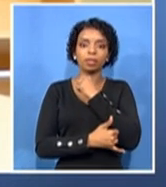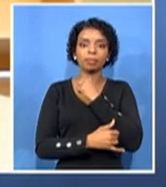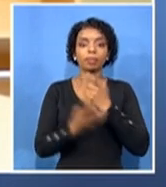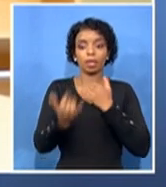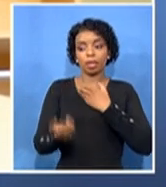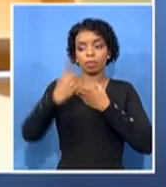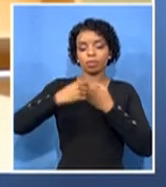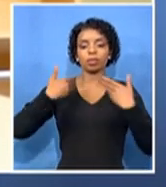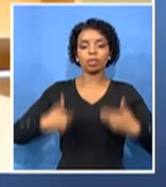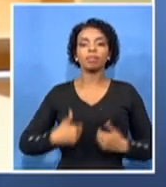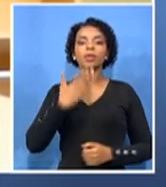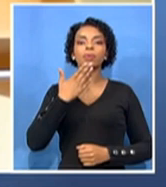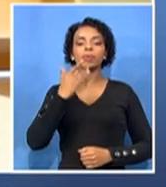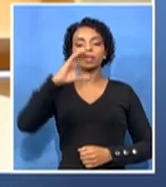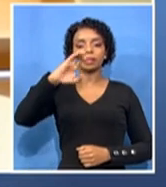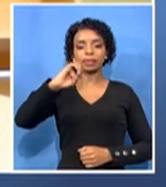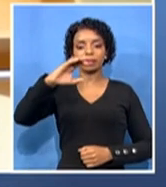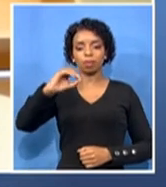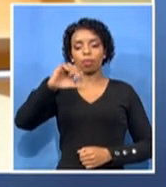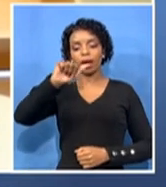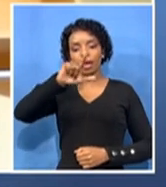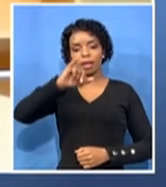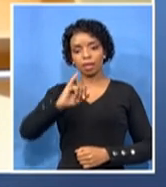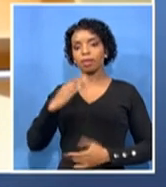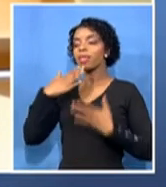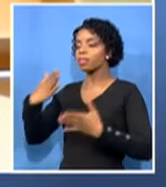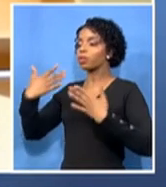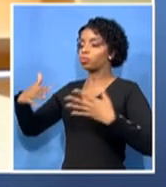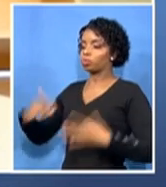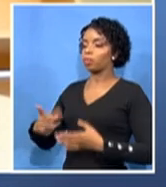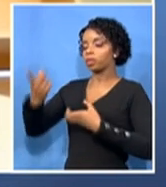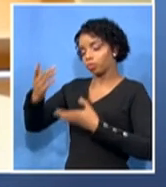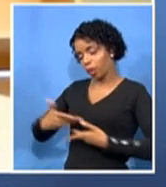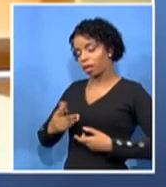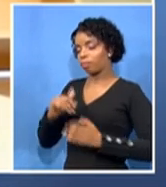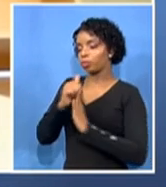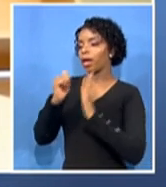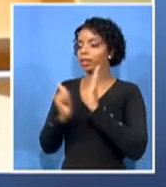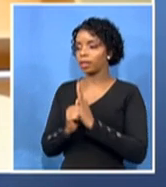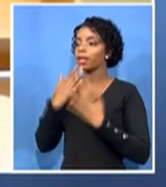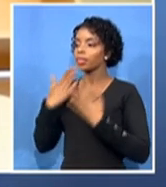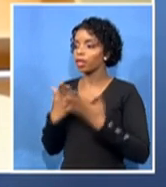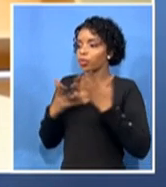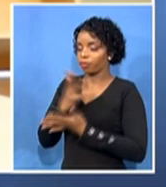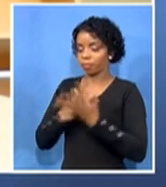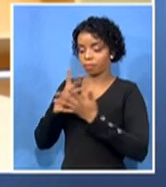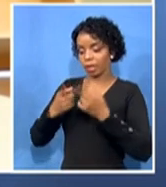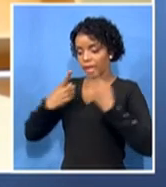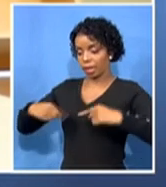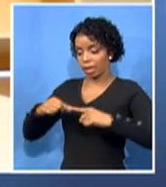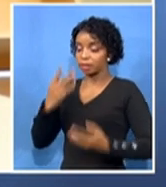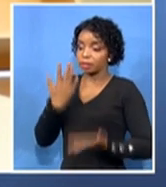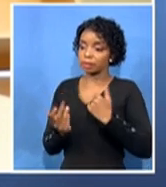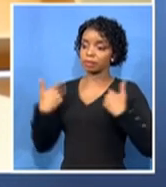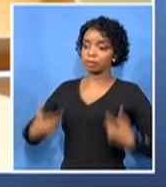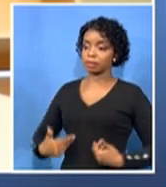SABC News Channel. Thank you very much indeed for speaking to us. I guess maybe the question is, let's start right there to the top of that question. Tell